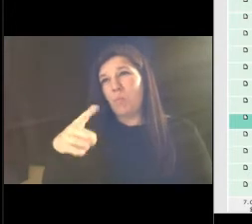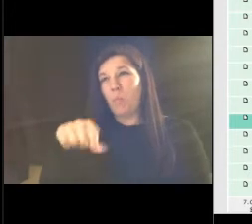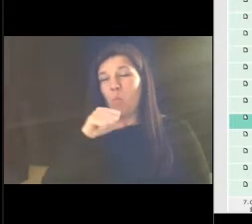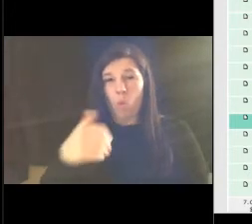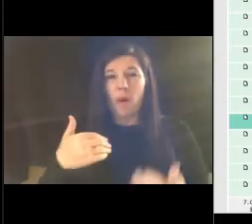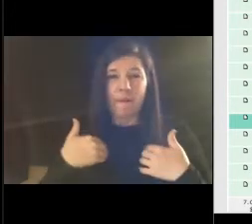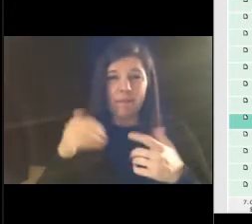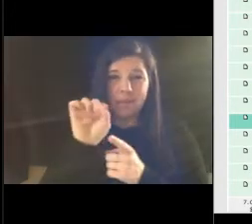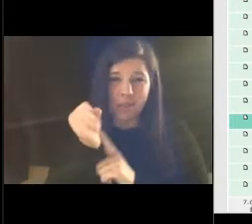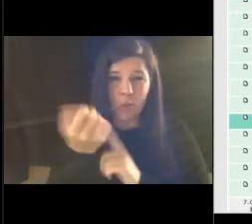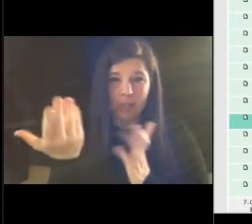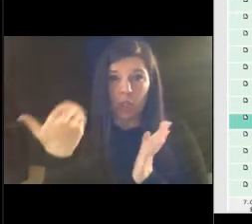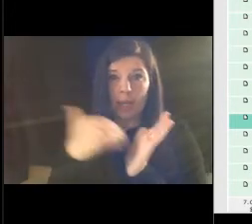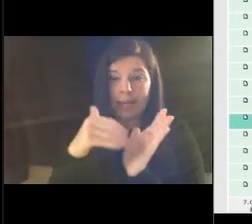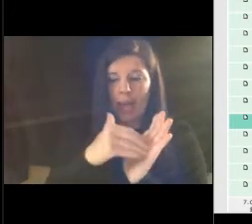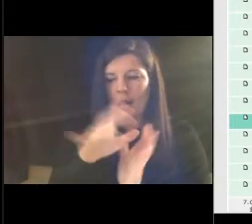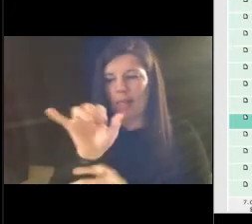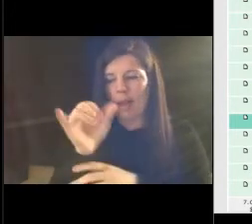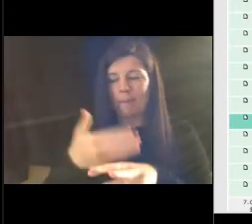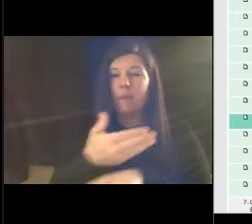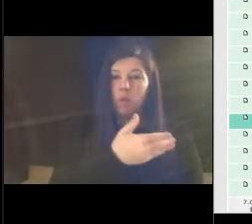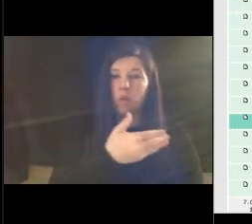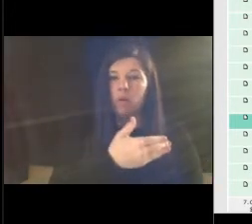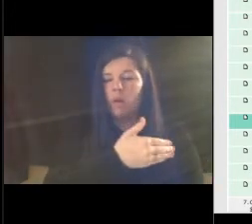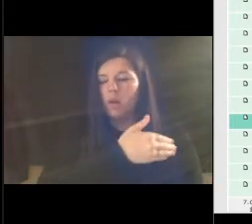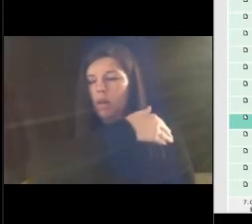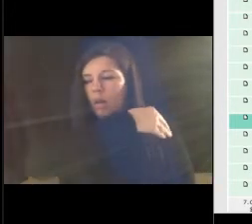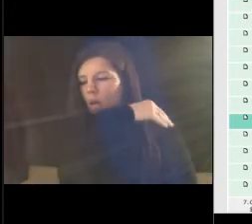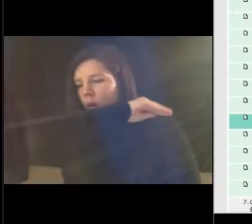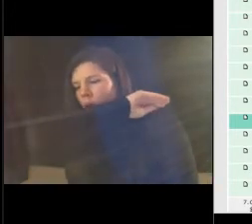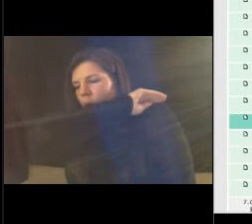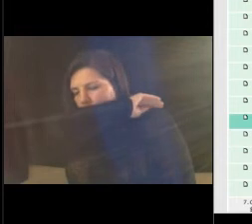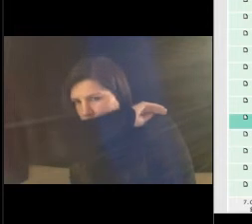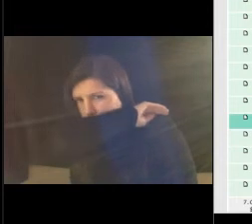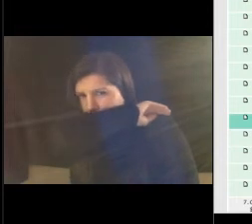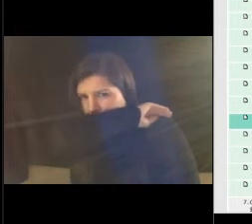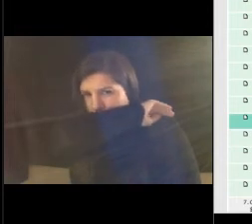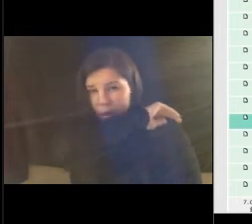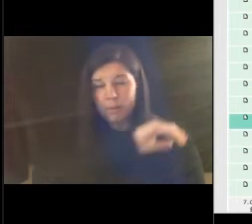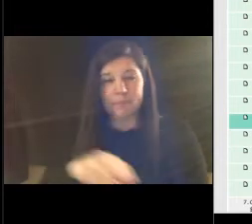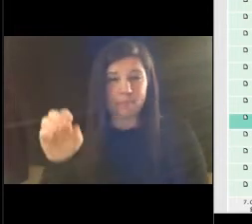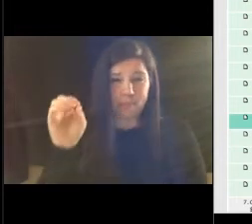right routinely which we have been as of late right um that's good